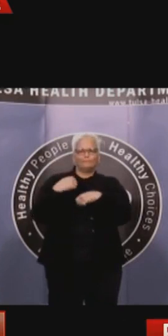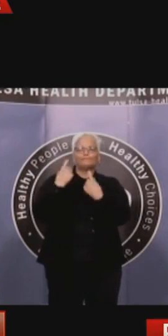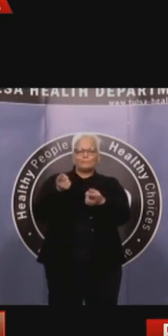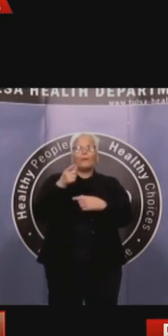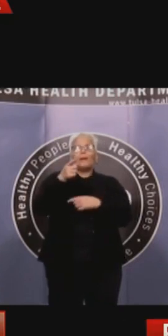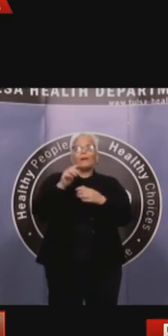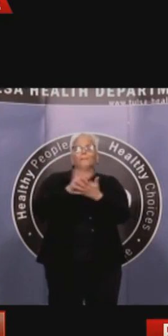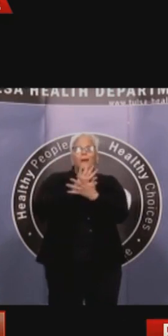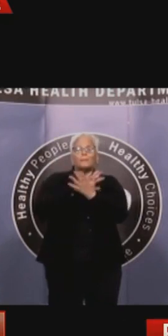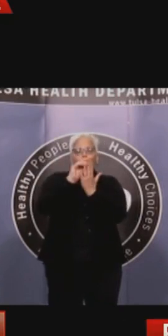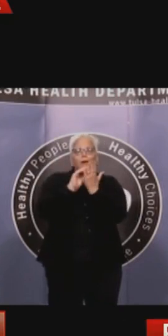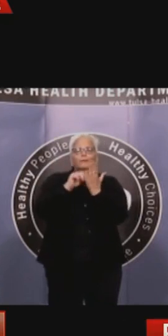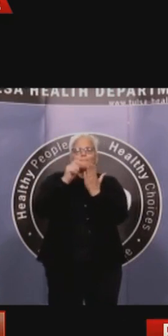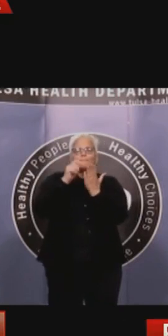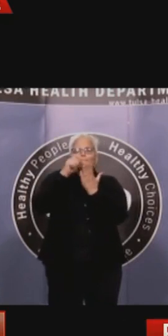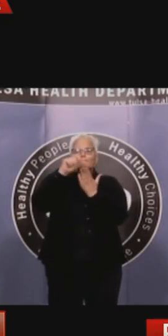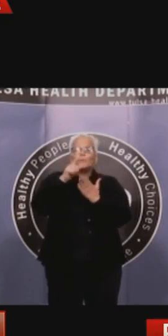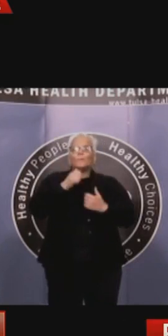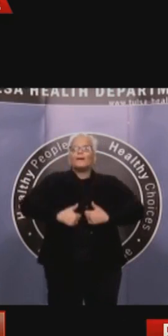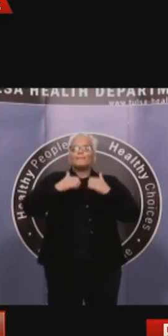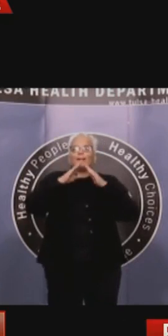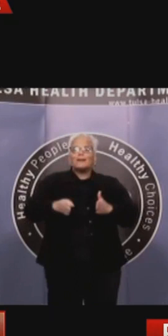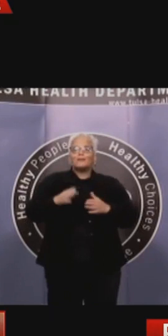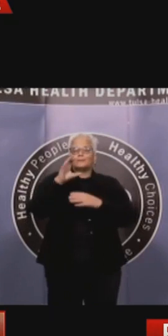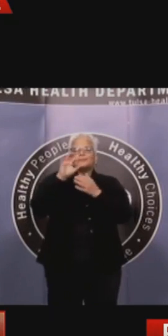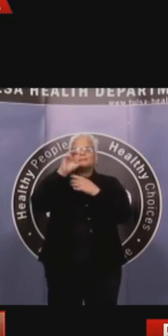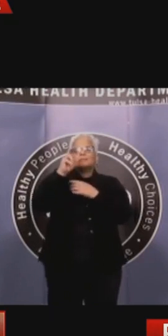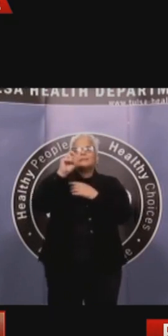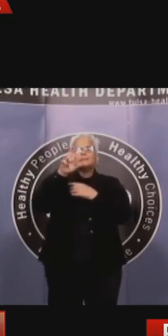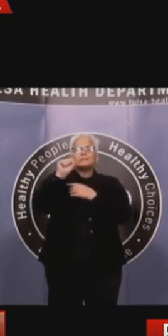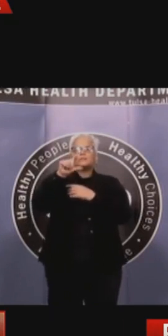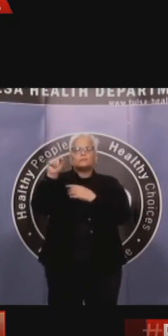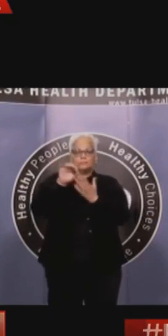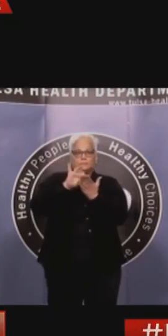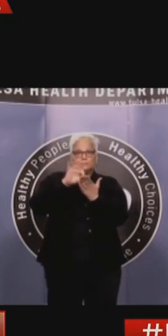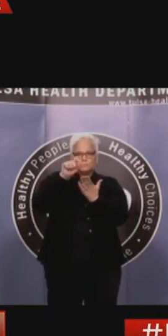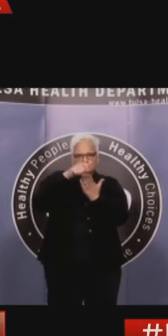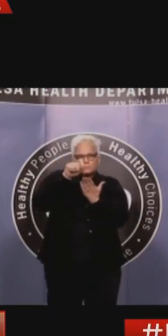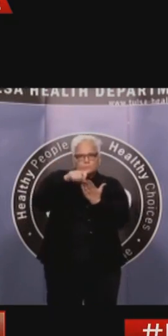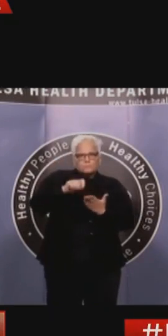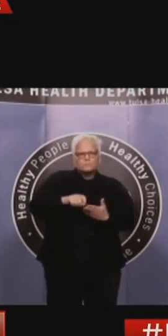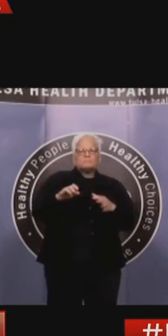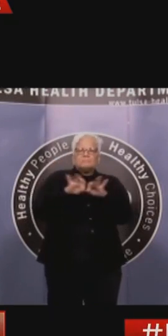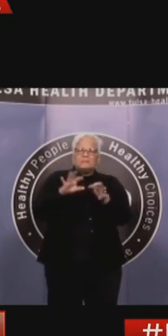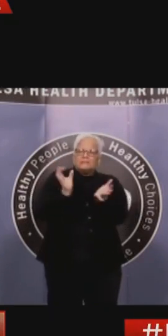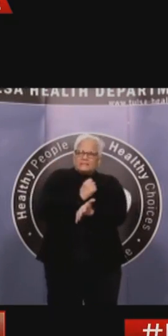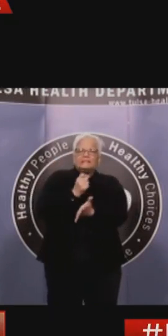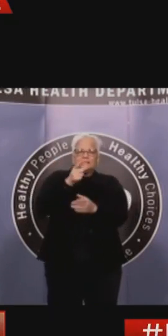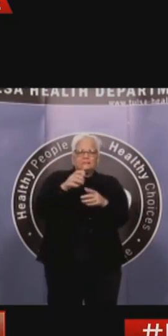And so I encourage everyone to please take a few minutes, if you haven't already, to fill that out,